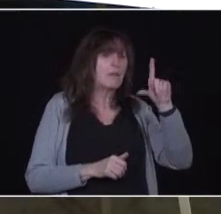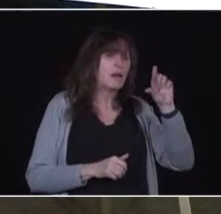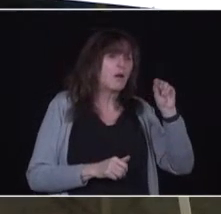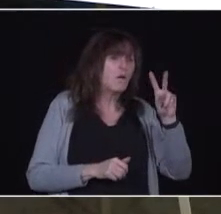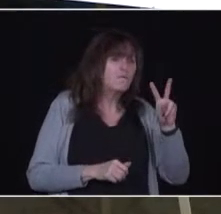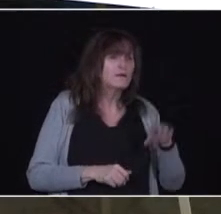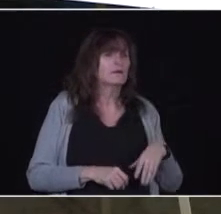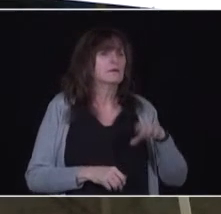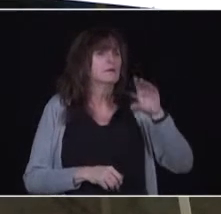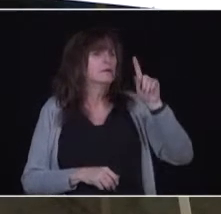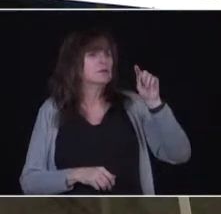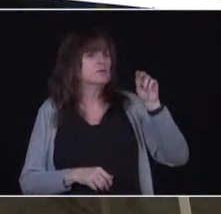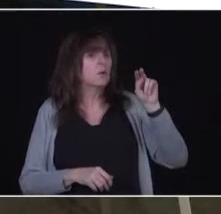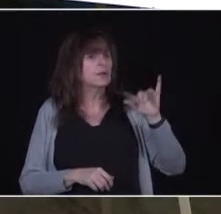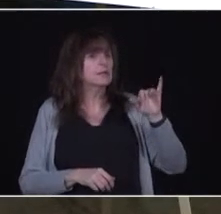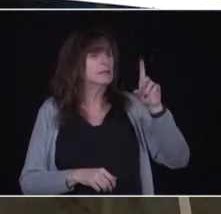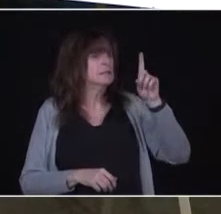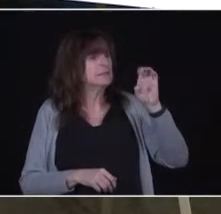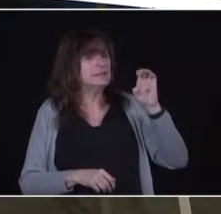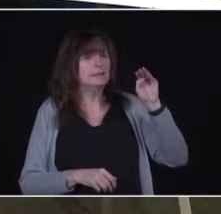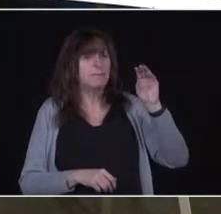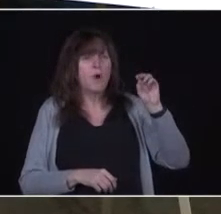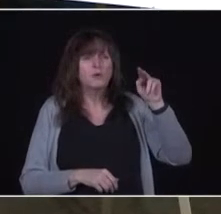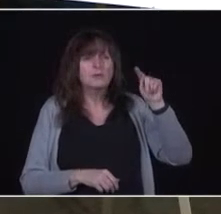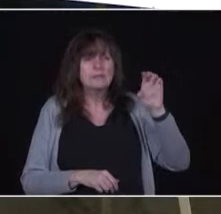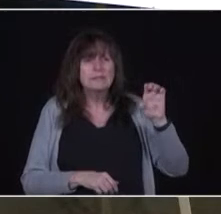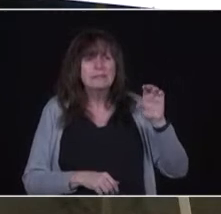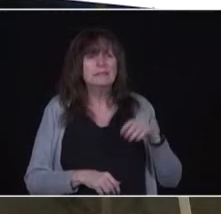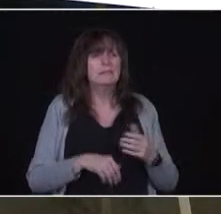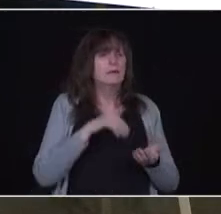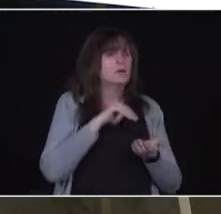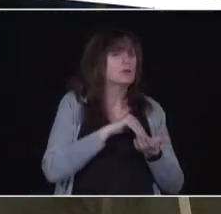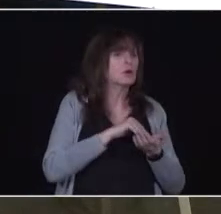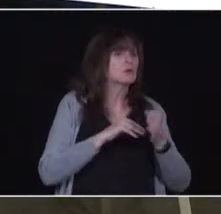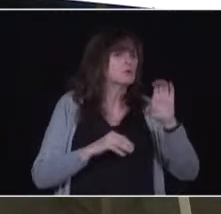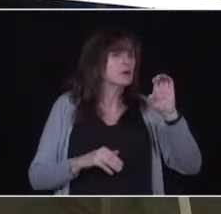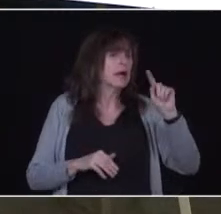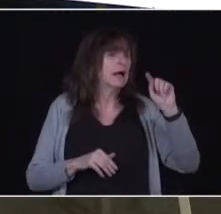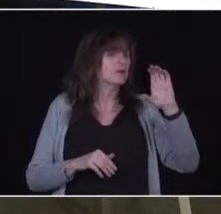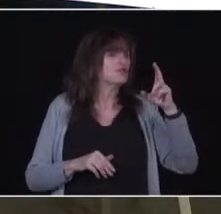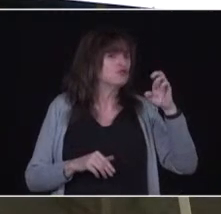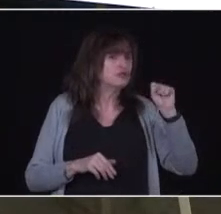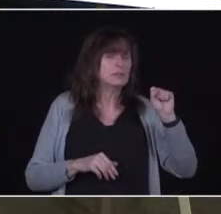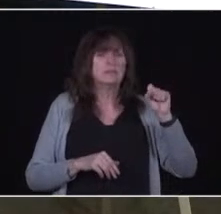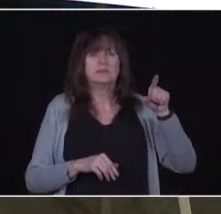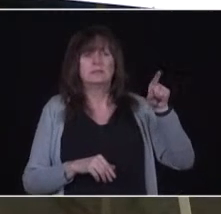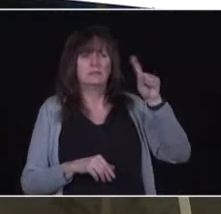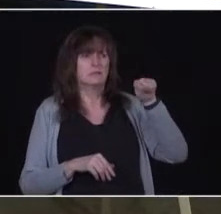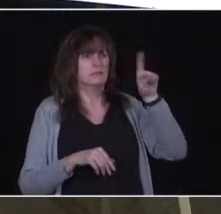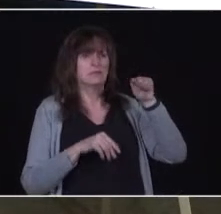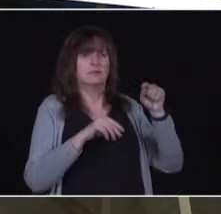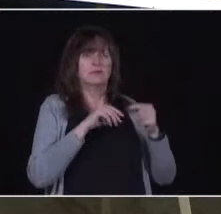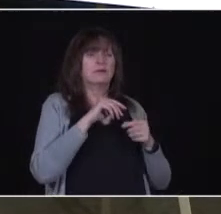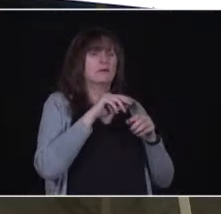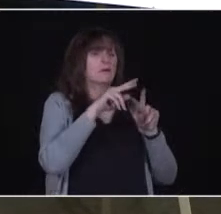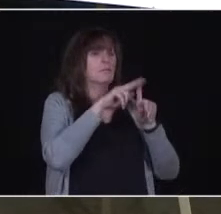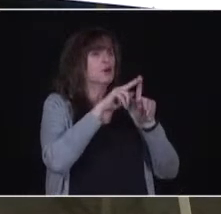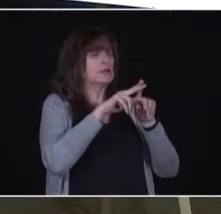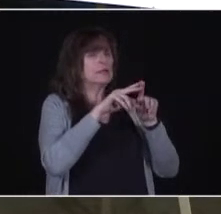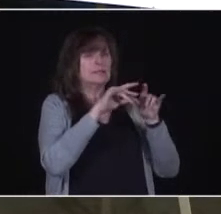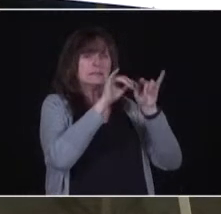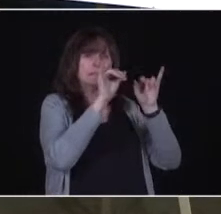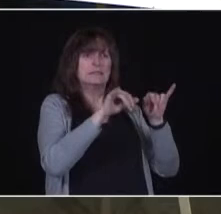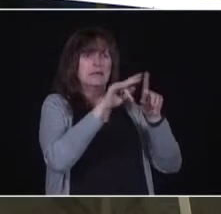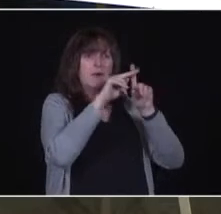Etchis. And so, they have a booking system which they have been using all along. They can continue to use that. The Ontario booking system will simply complement that.